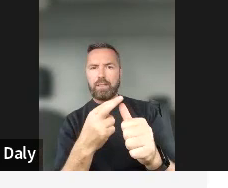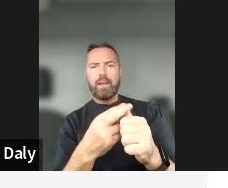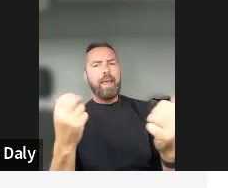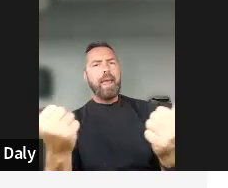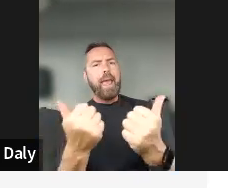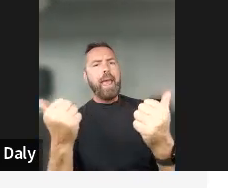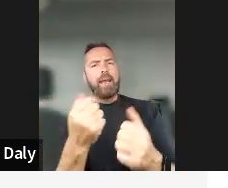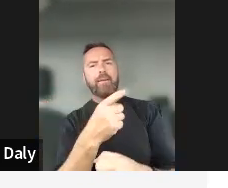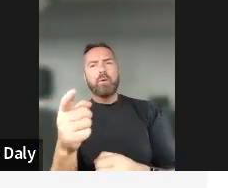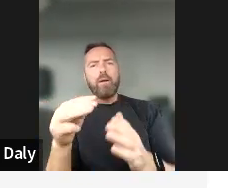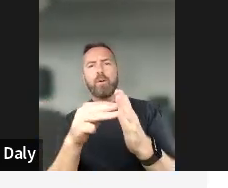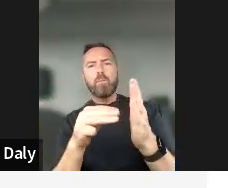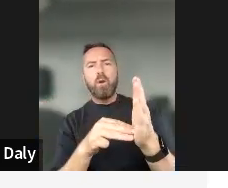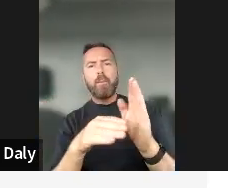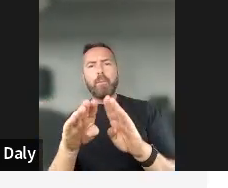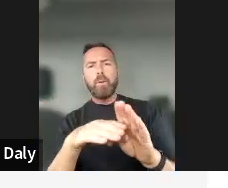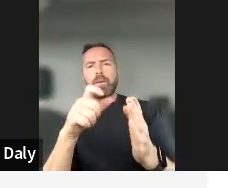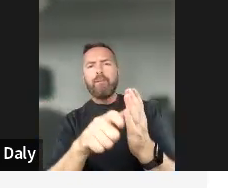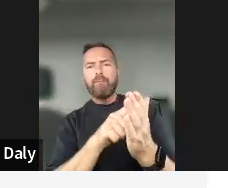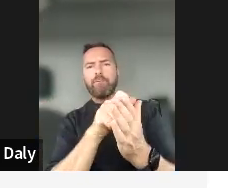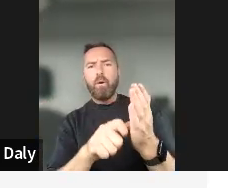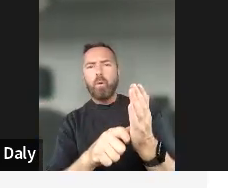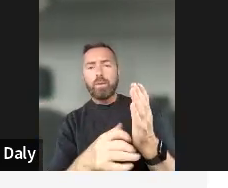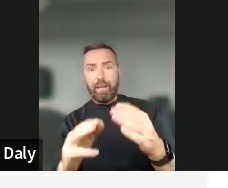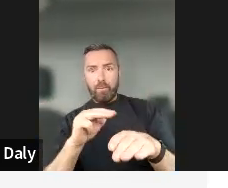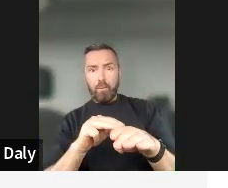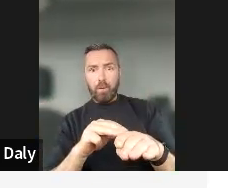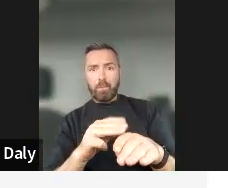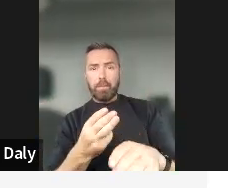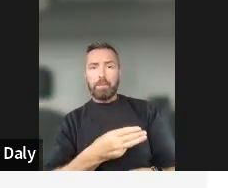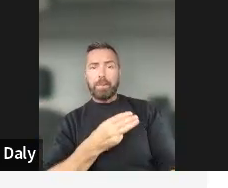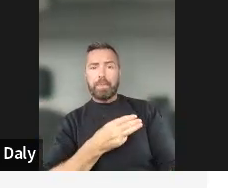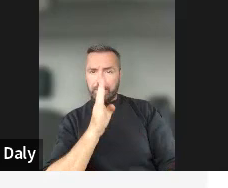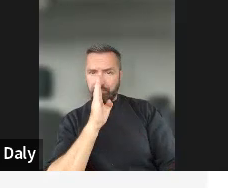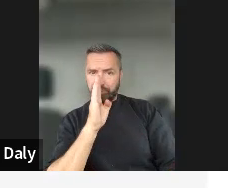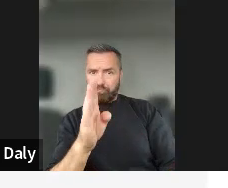any problem with voting? Just drop me a direct message through Zoom.